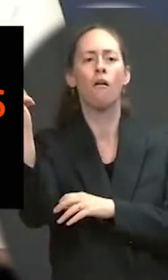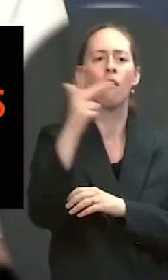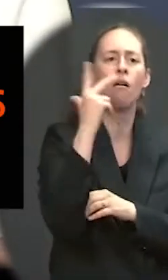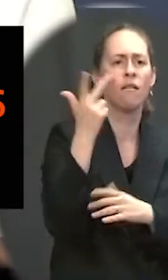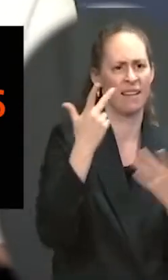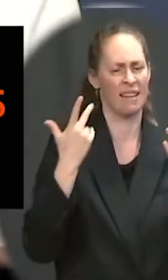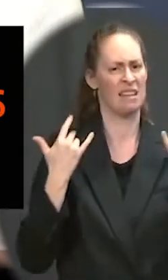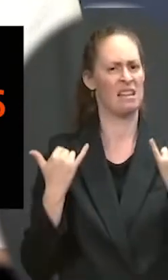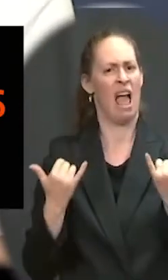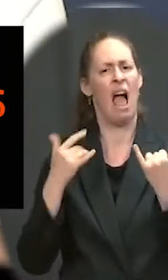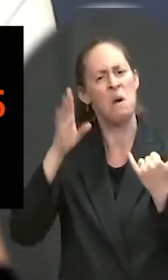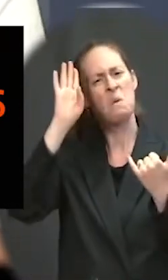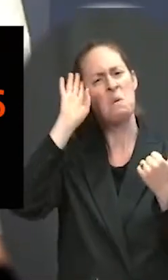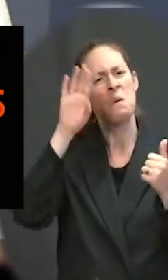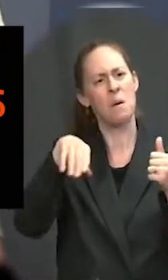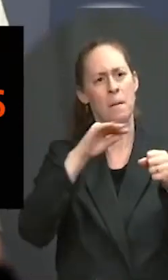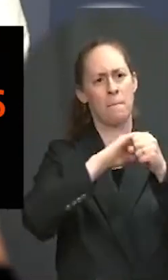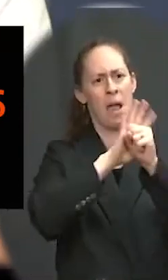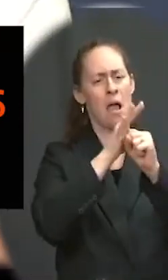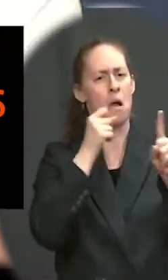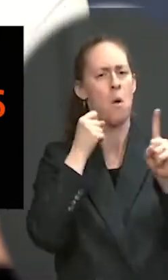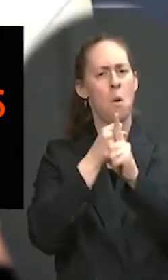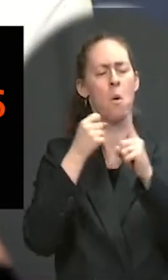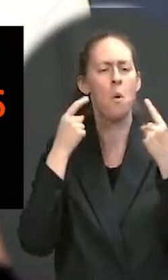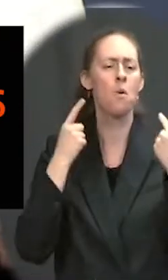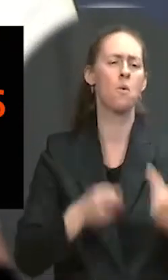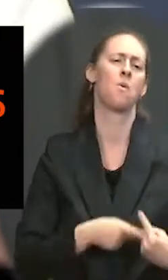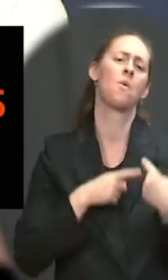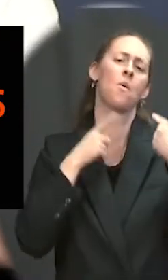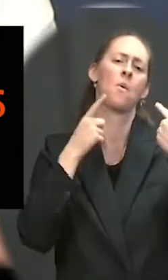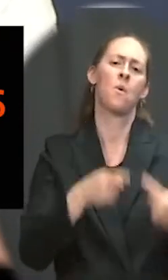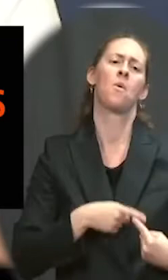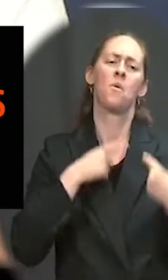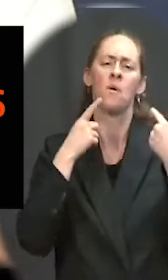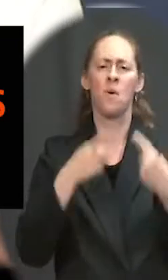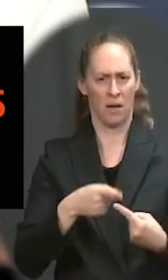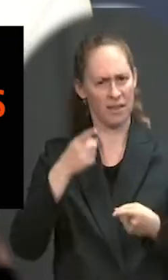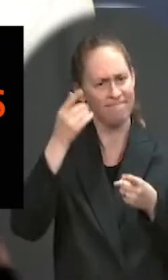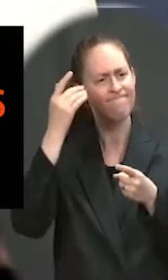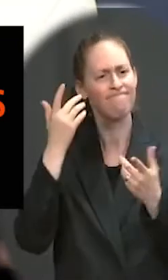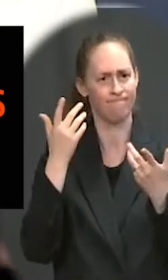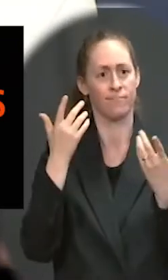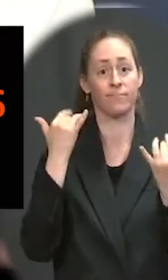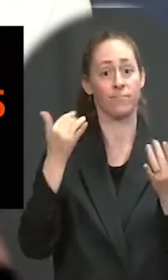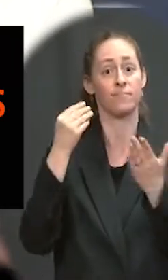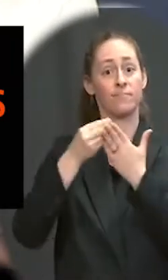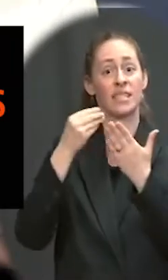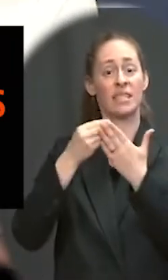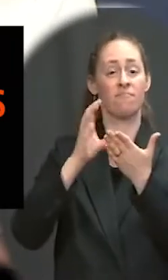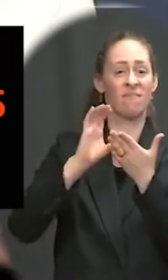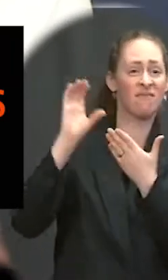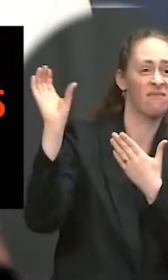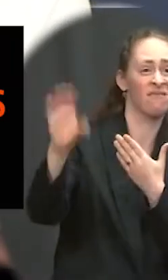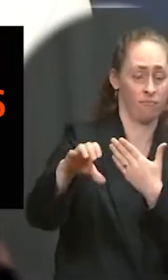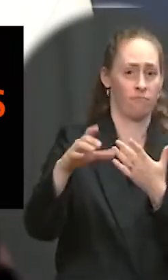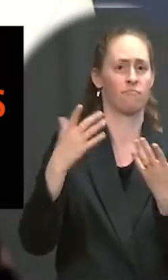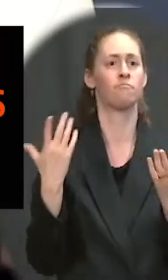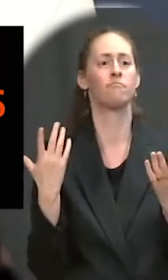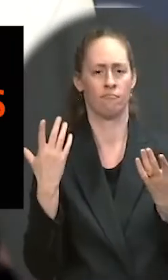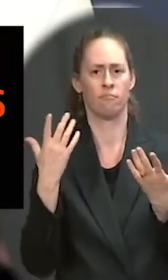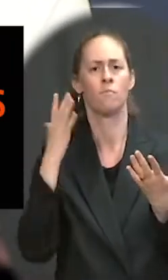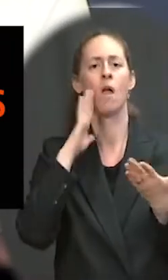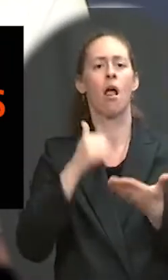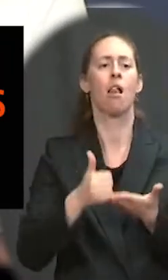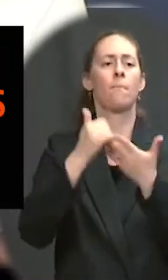and worst hit businesses in the pandemic. The Restaurant Revitalization Fund provides $28.6 billion in direct